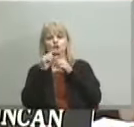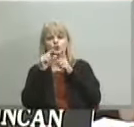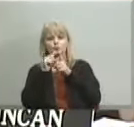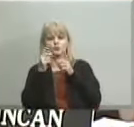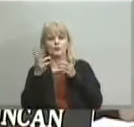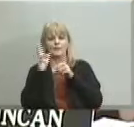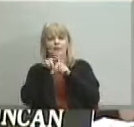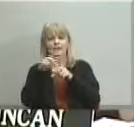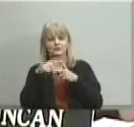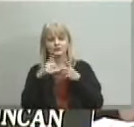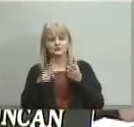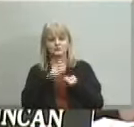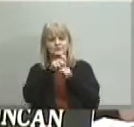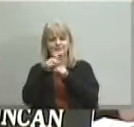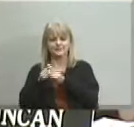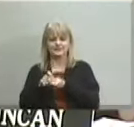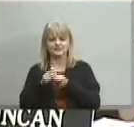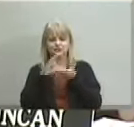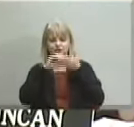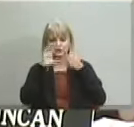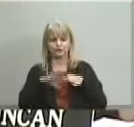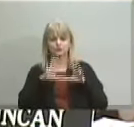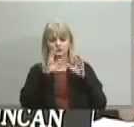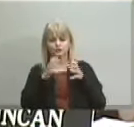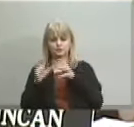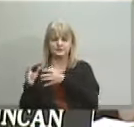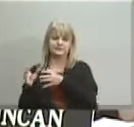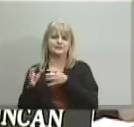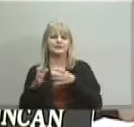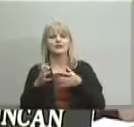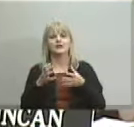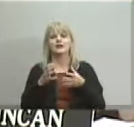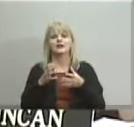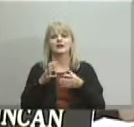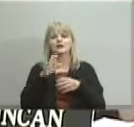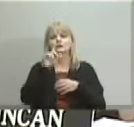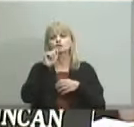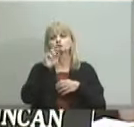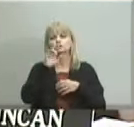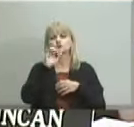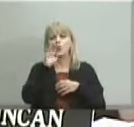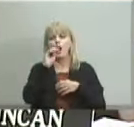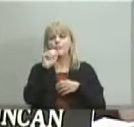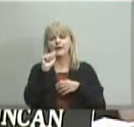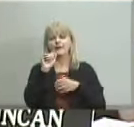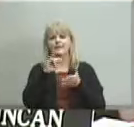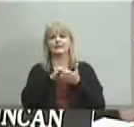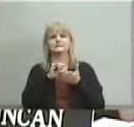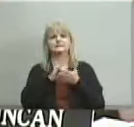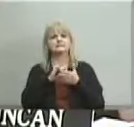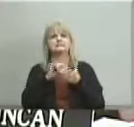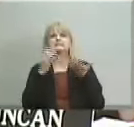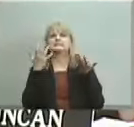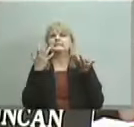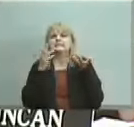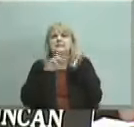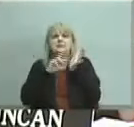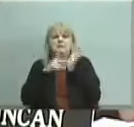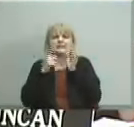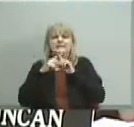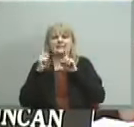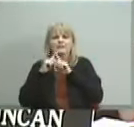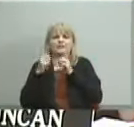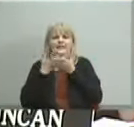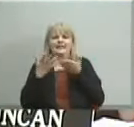we apply to certain groups of students um and trauma is kind of a catch-all and means different things to different people